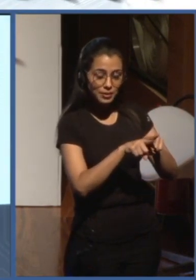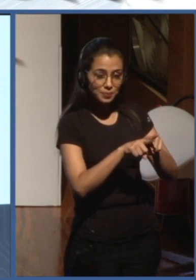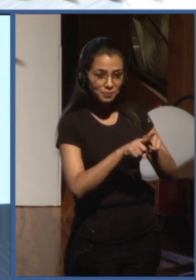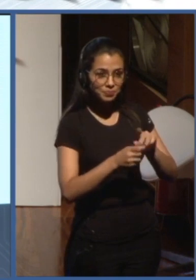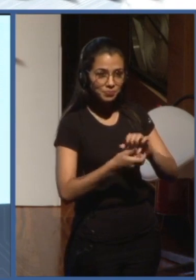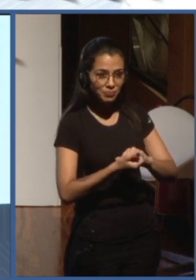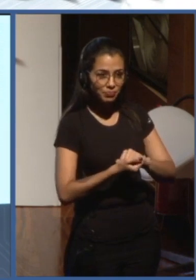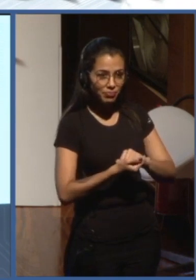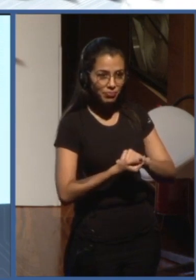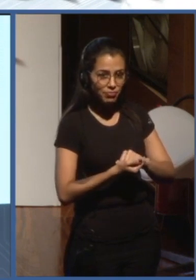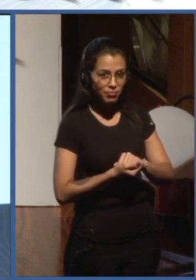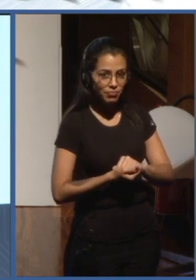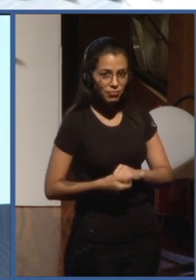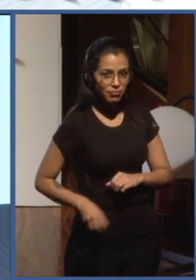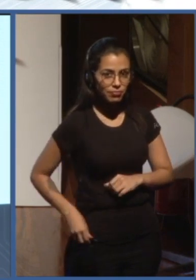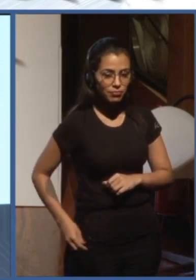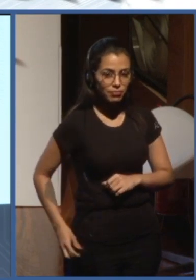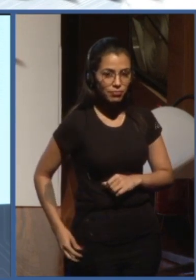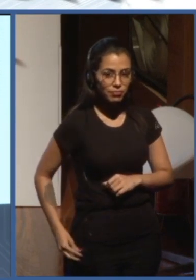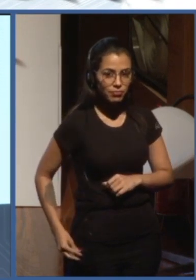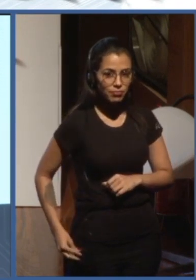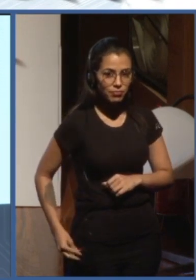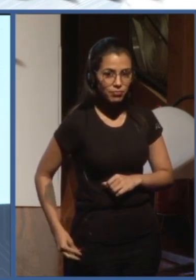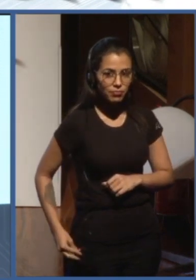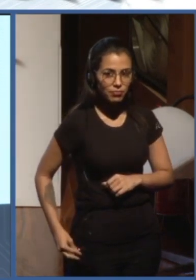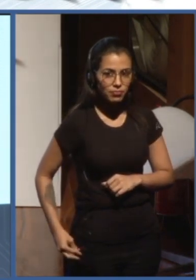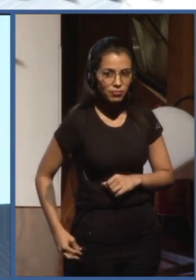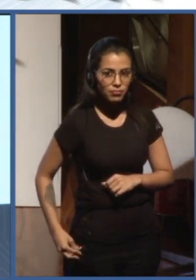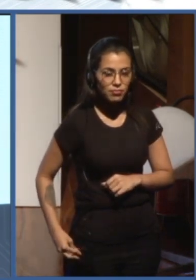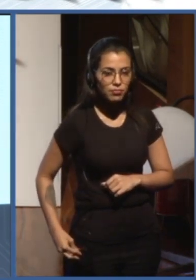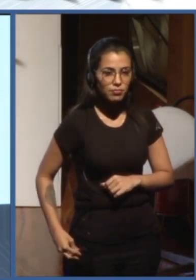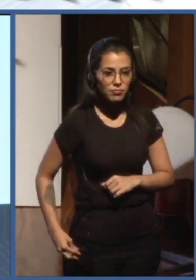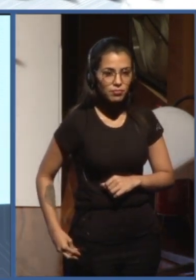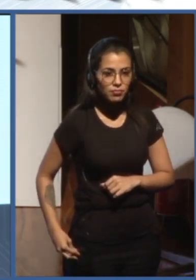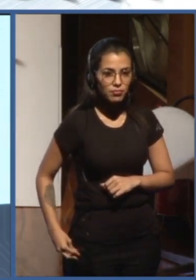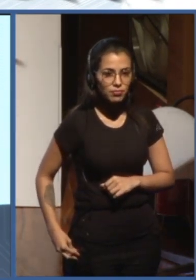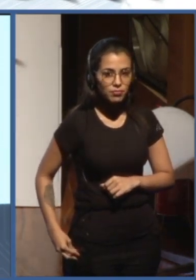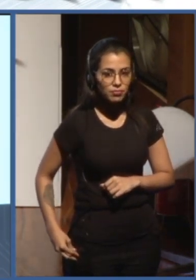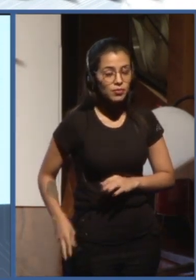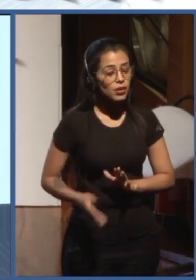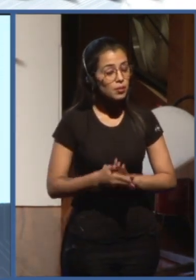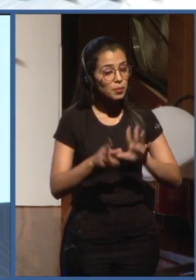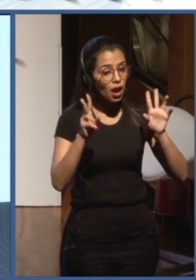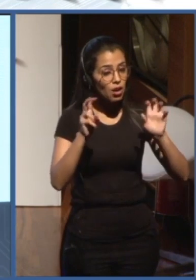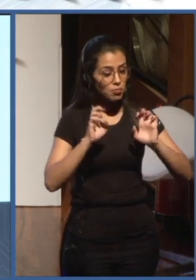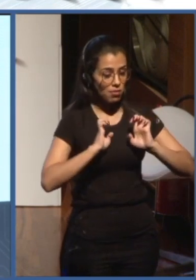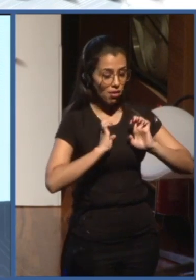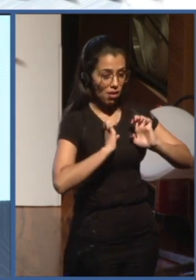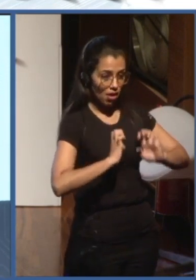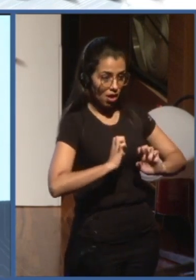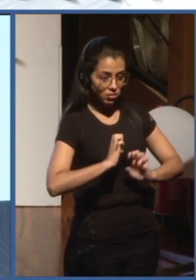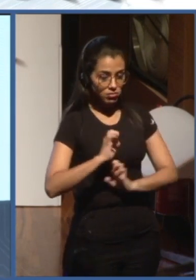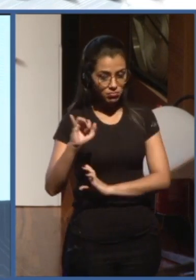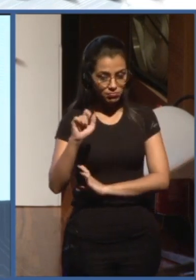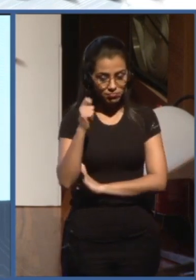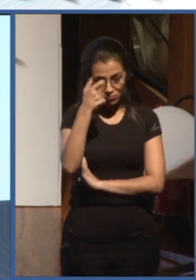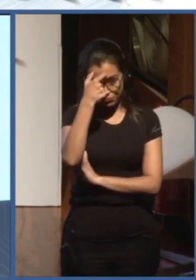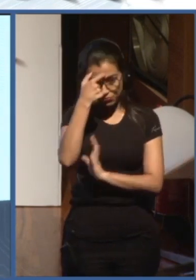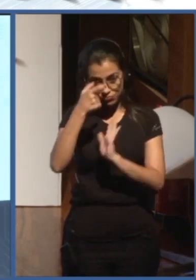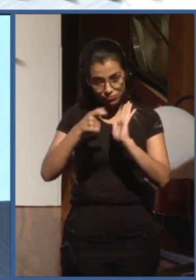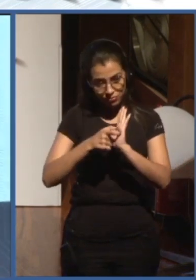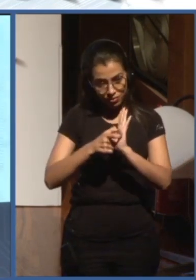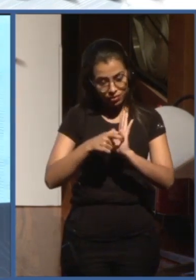to the ethical dimensions of artificial intelligence and international cooperation that is needed in this field to make this vision.